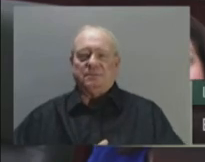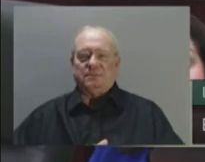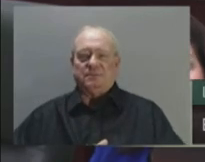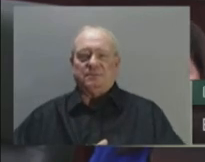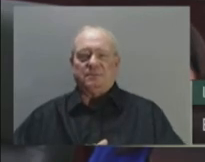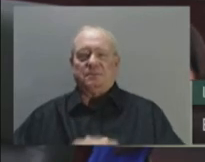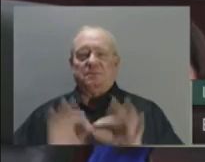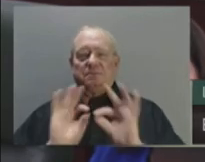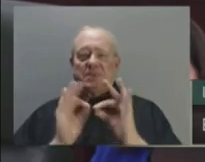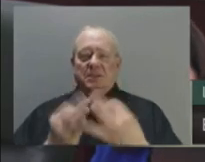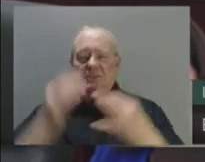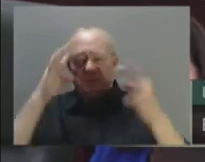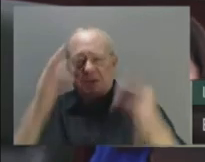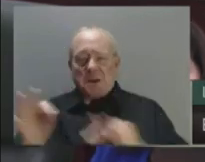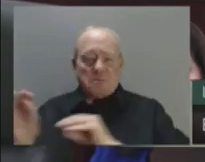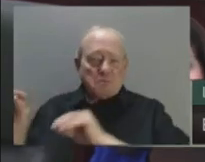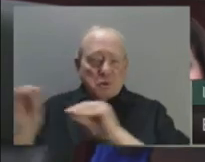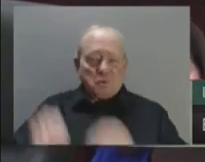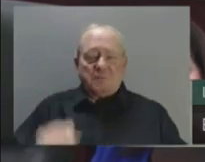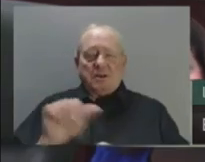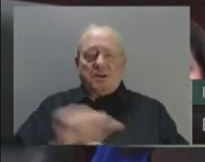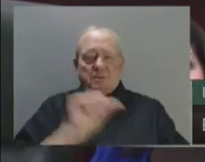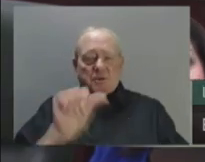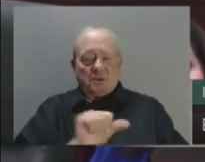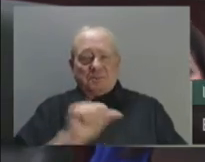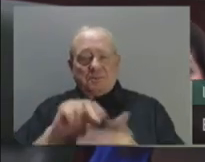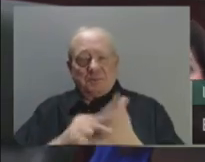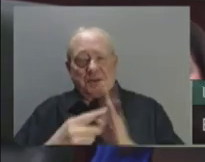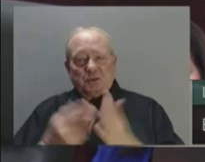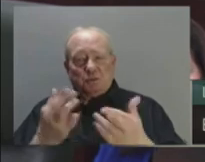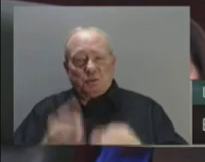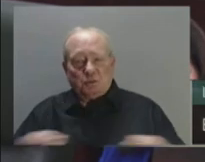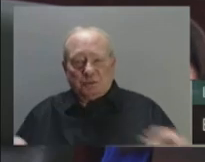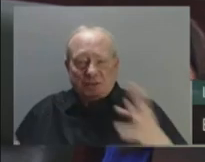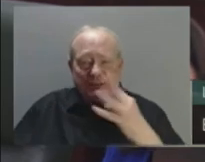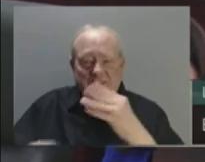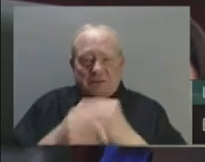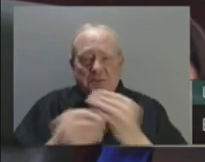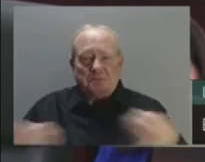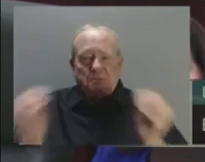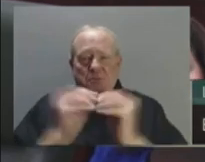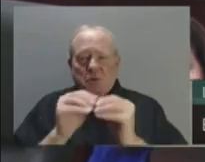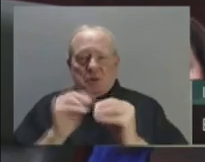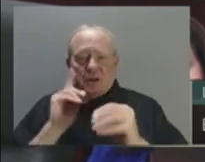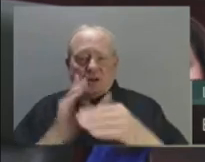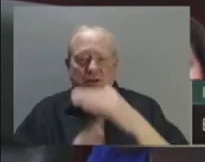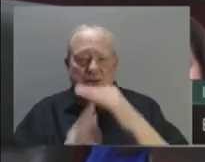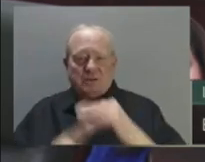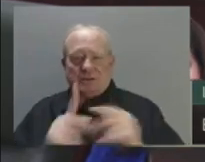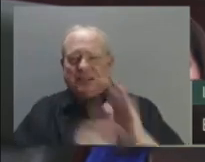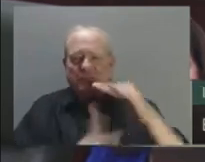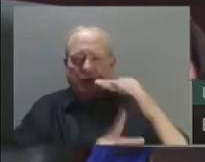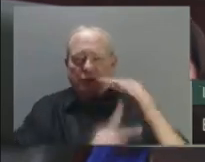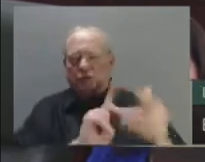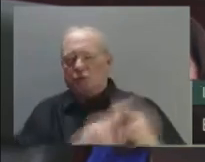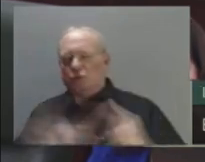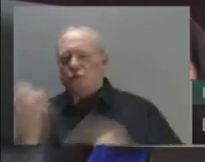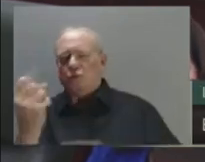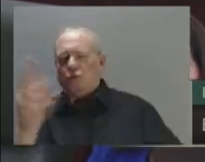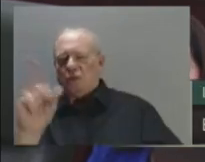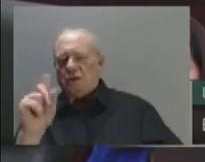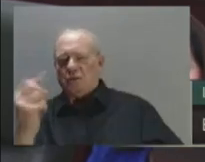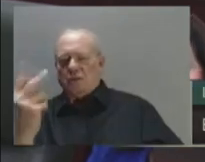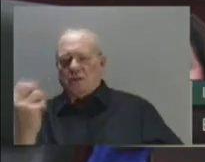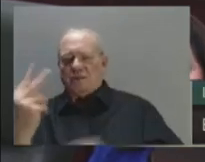resources are required for our K-12 education system. Budget 23 provides $950